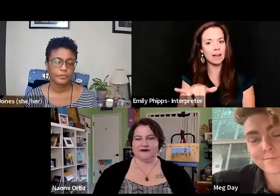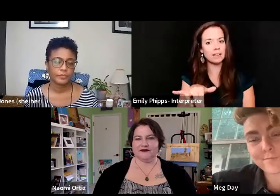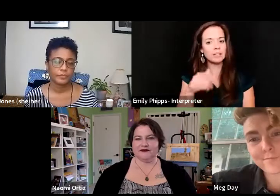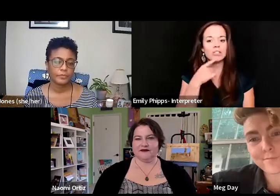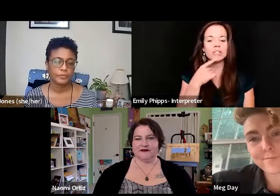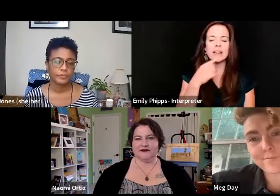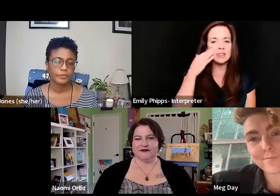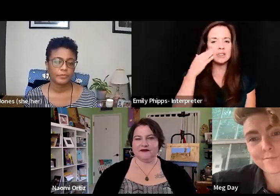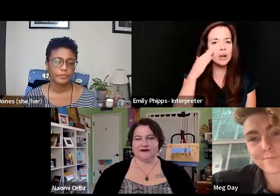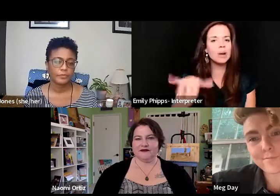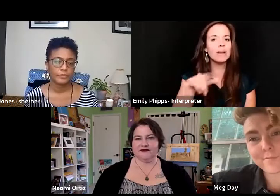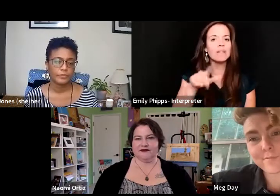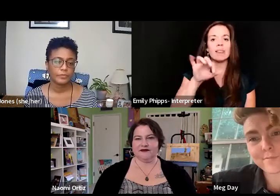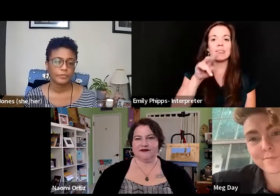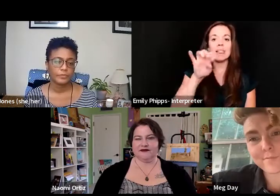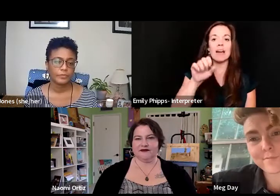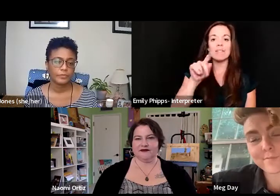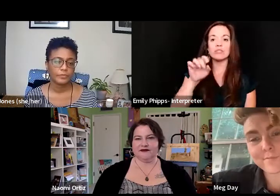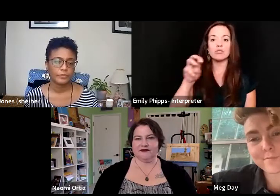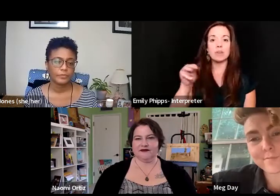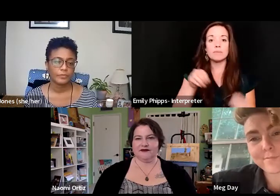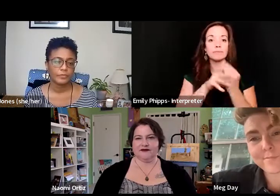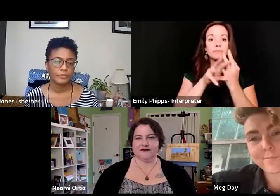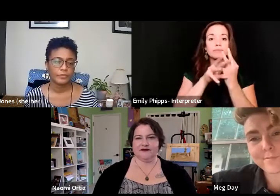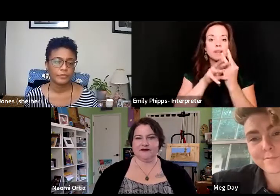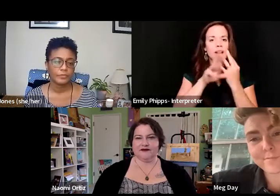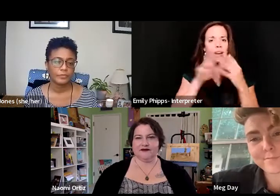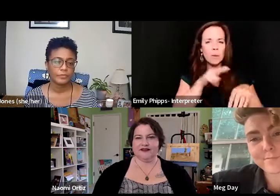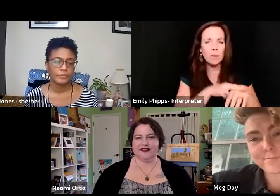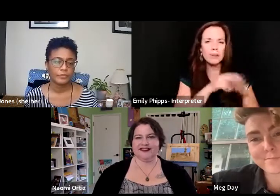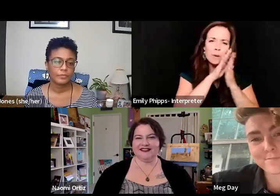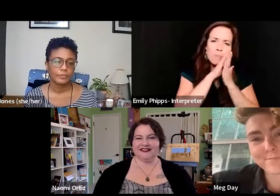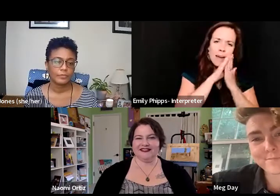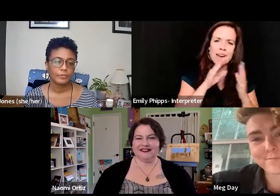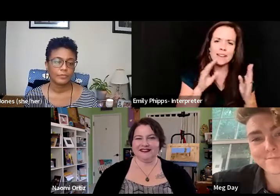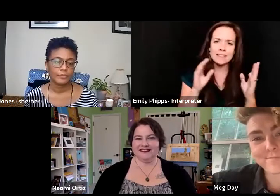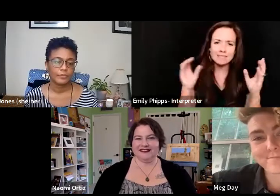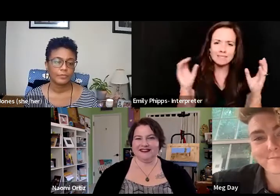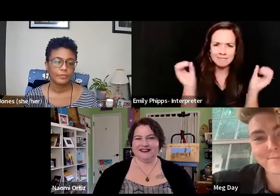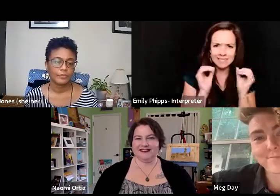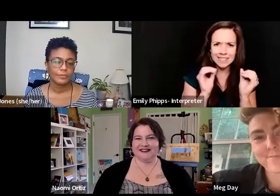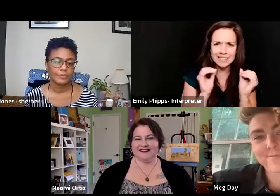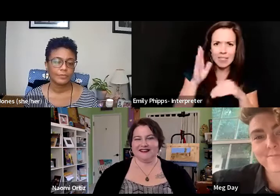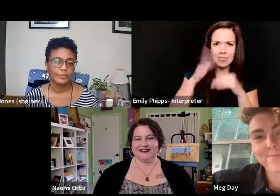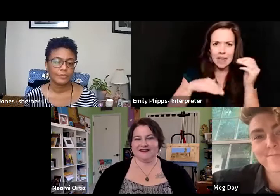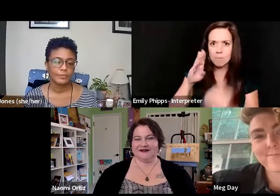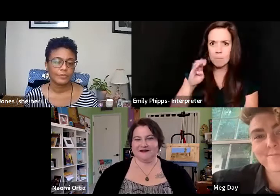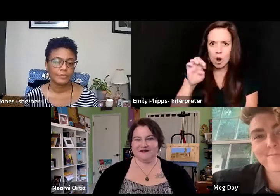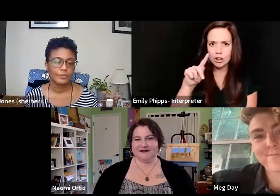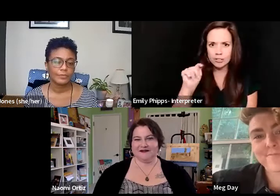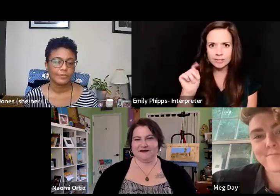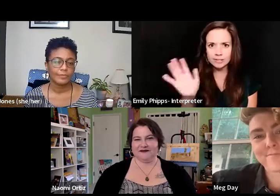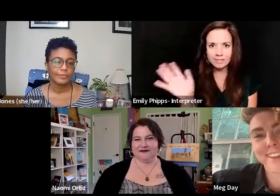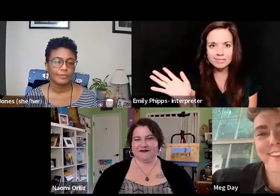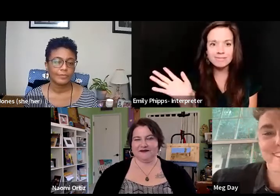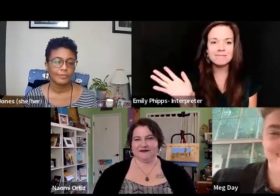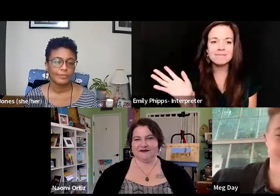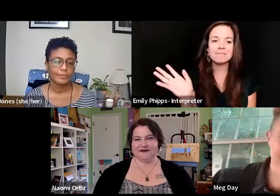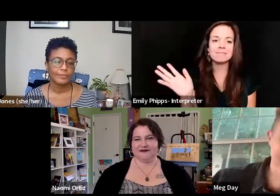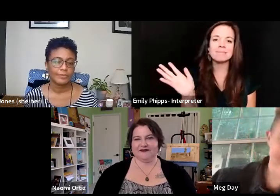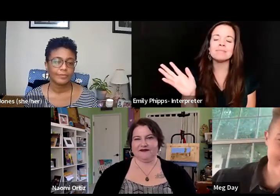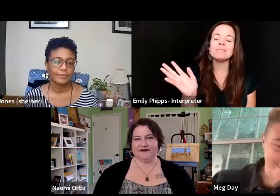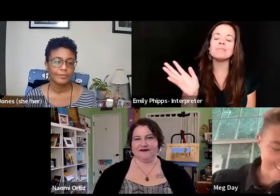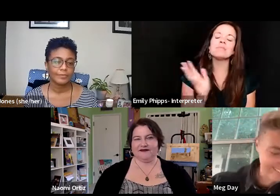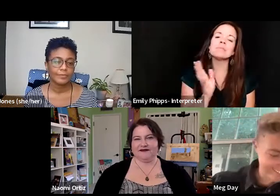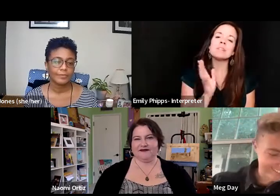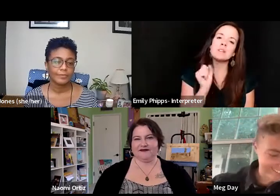we live streamed it, nobody would show up because of course your bed's going to be more comfortable than Bart, you know, and, and that's real. And so I want there,